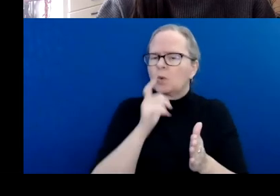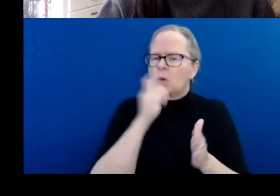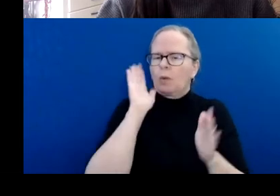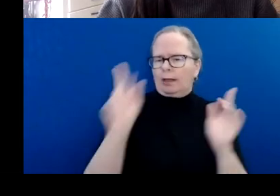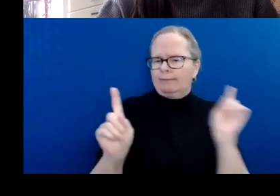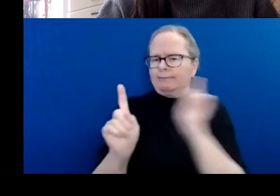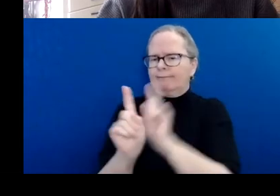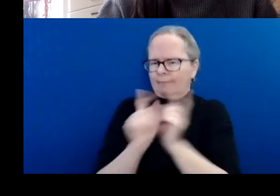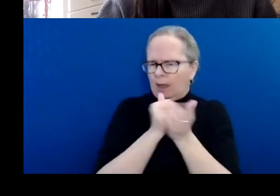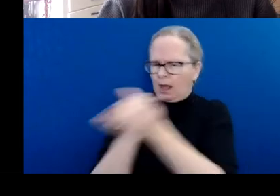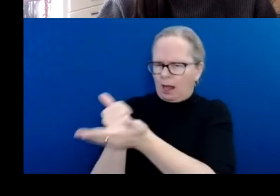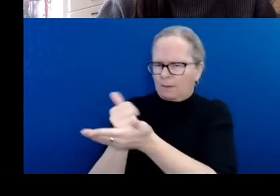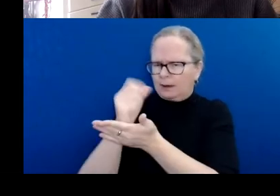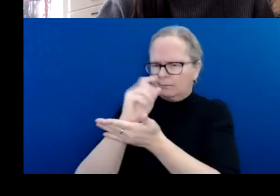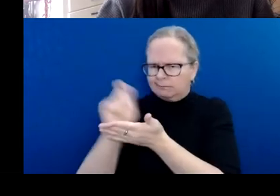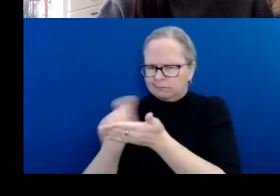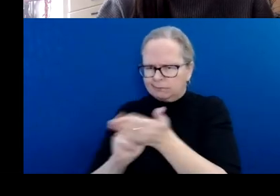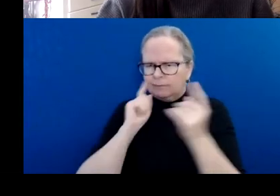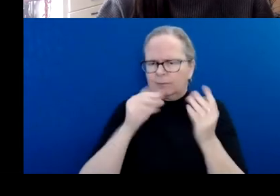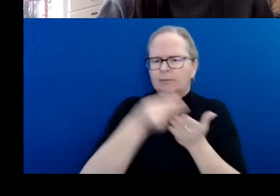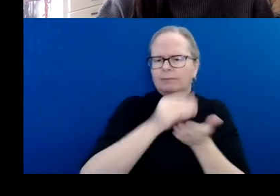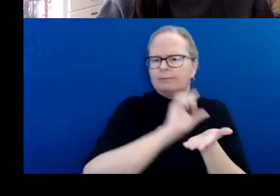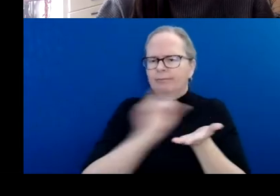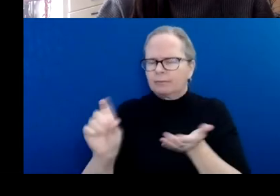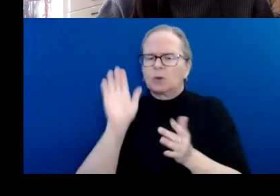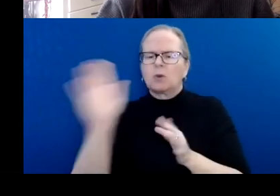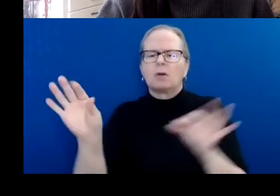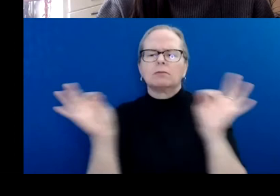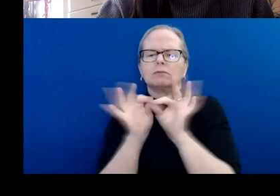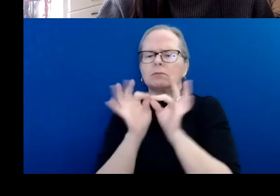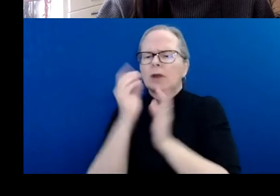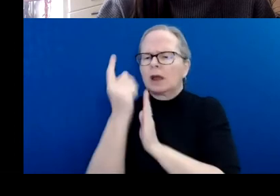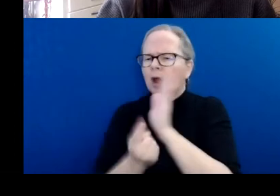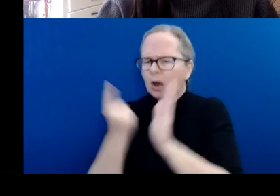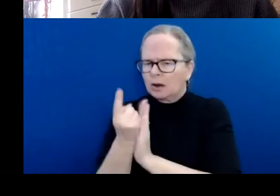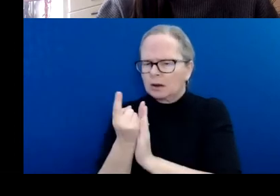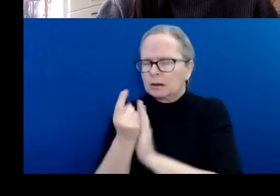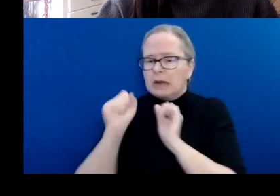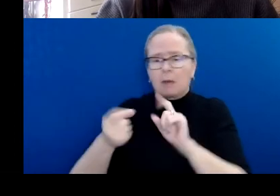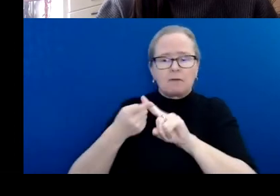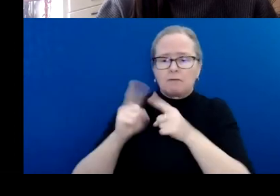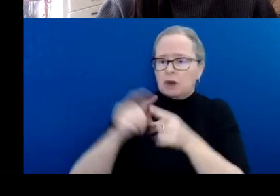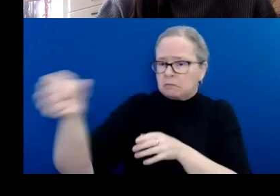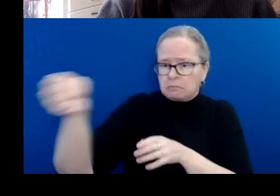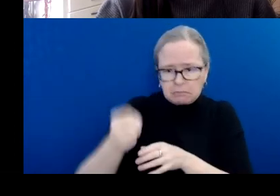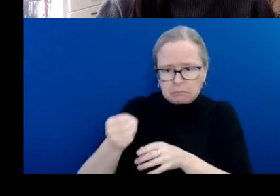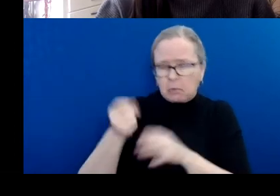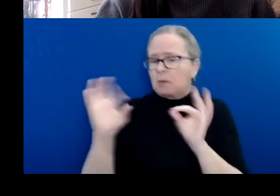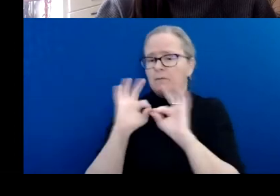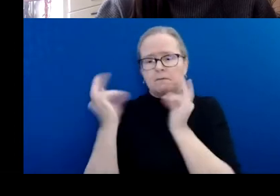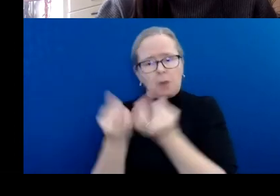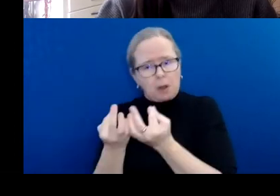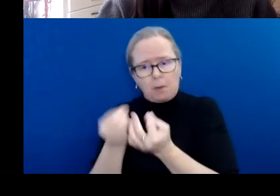This could be a trusted friend, family member, or artistic peer. Or it could be a professional service